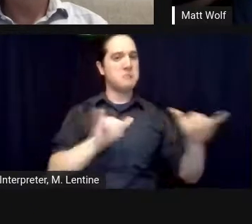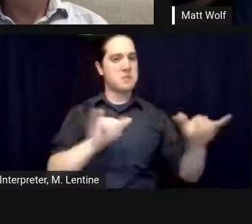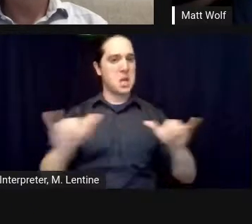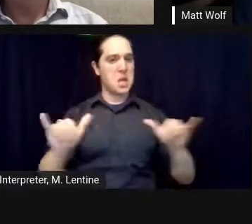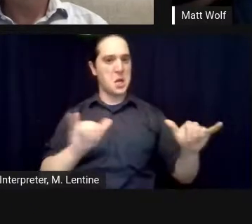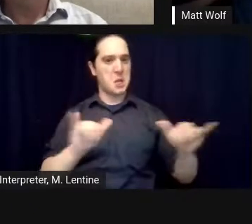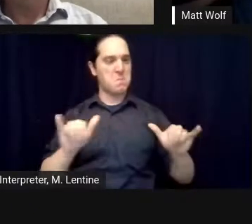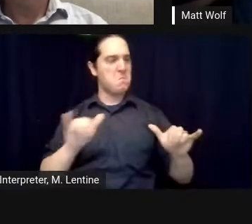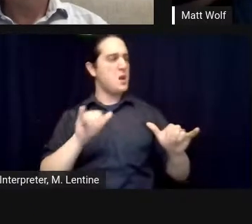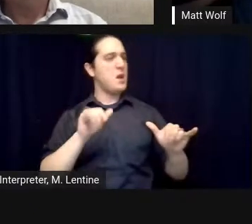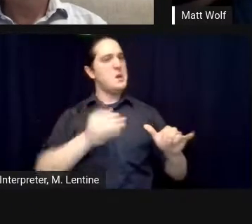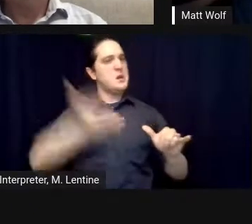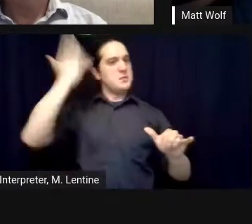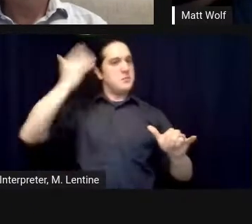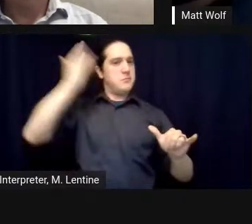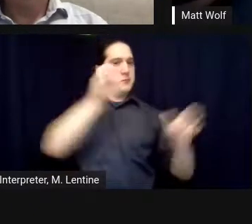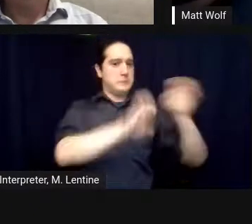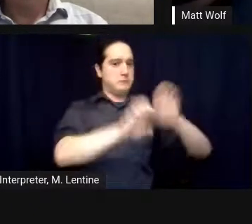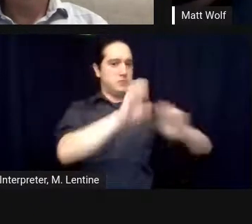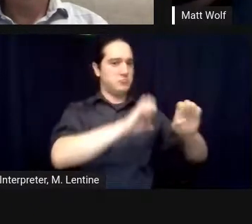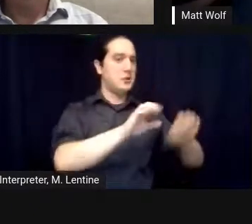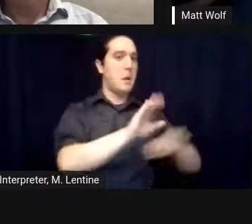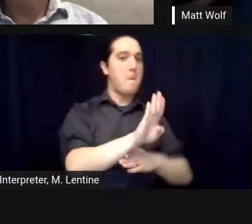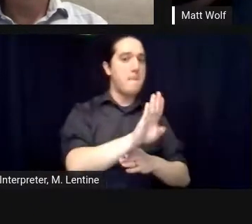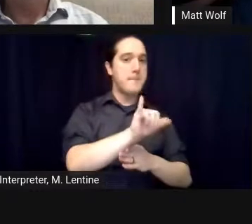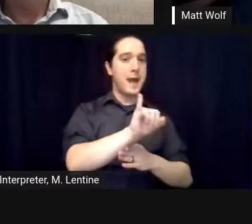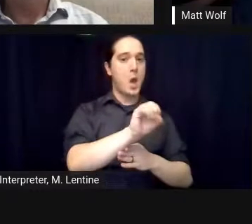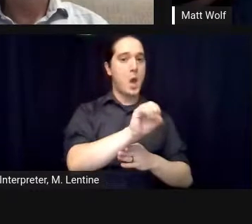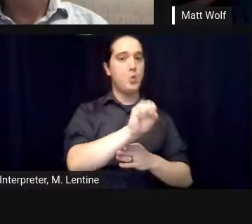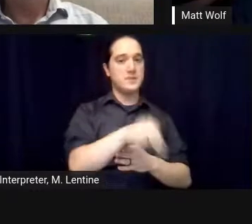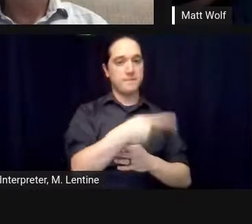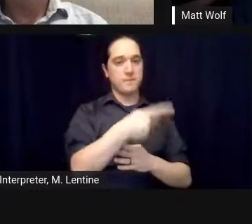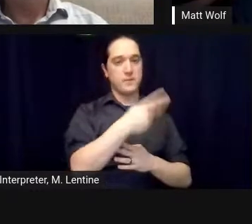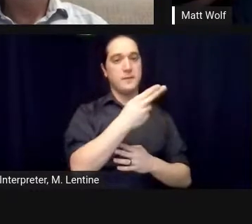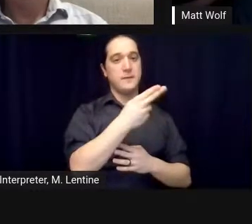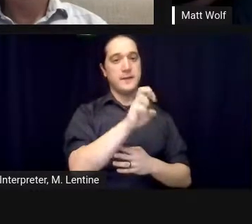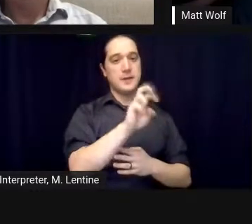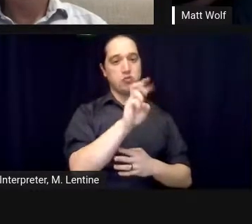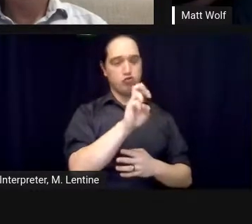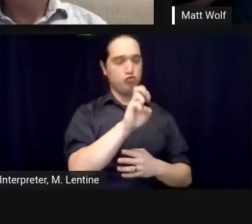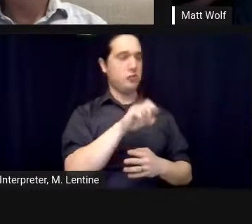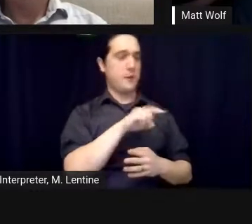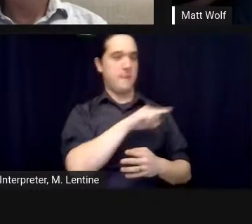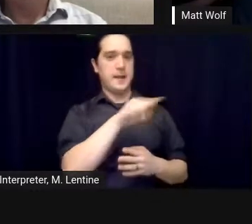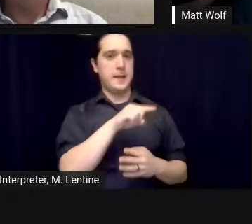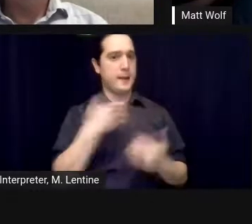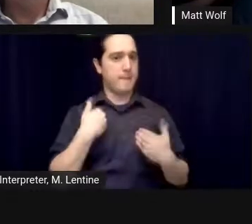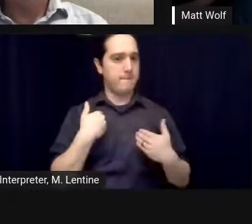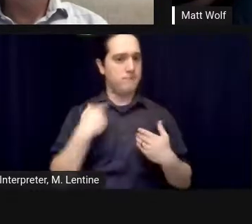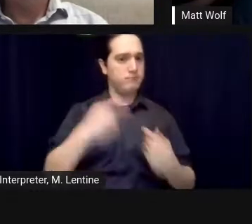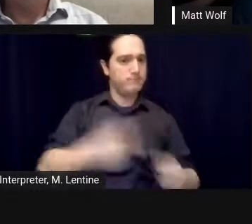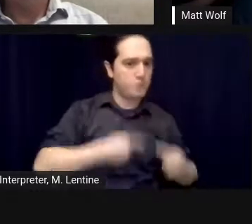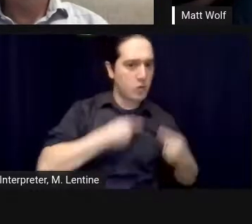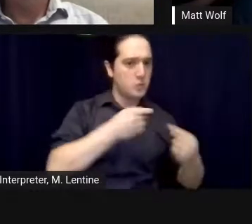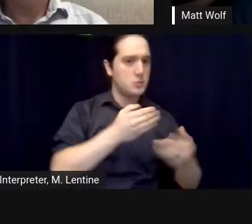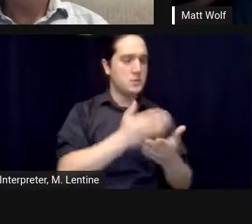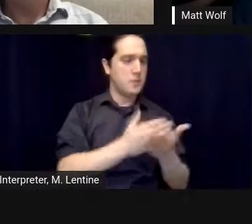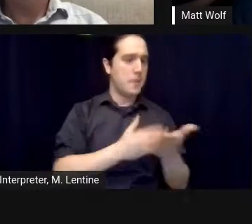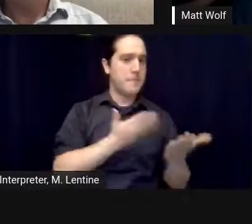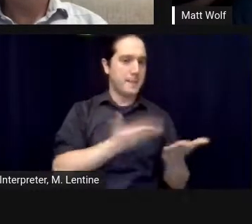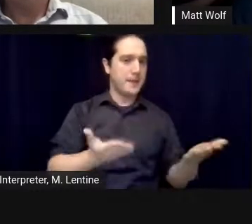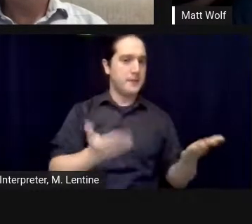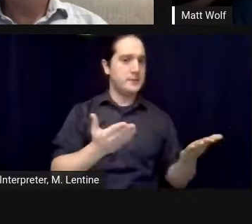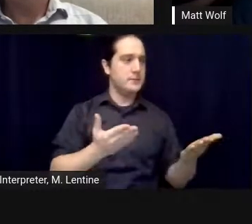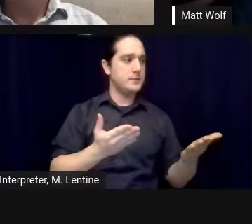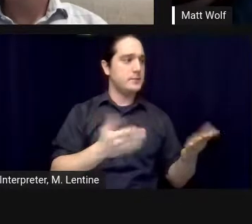say and i think um you know a lot of people have been asking about that and i was really struck by what mark said at the re